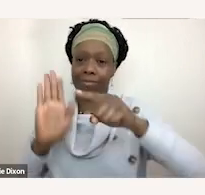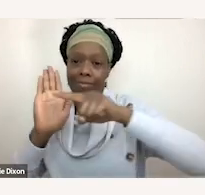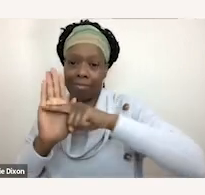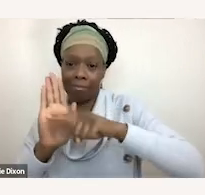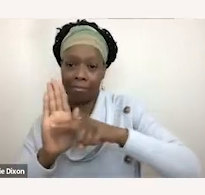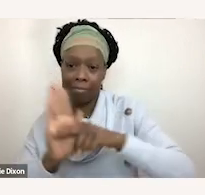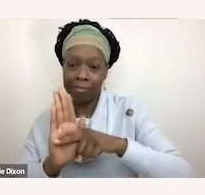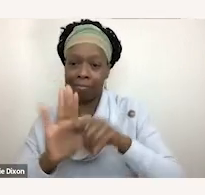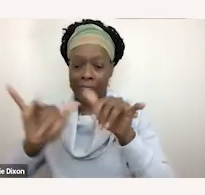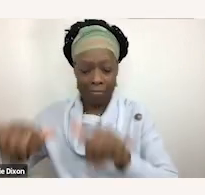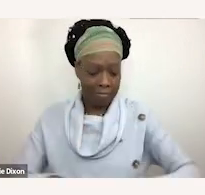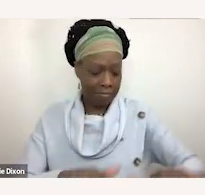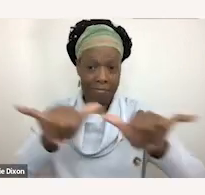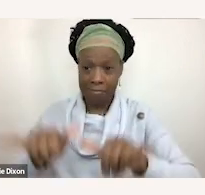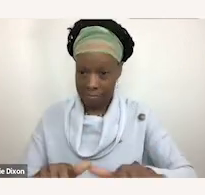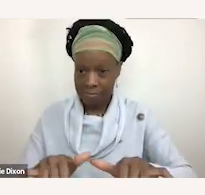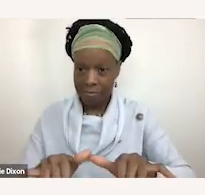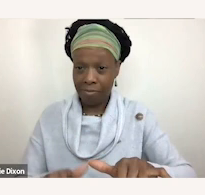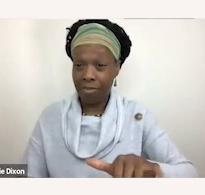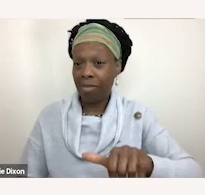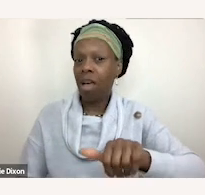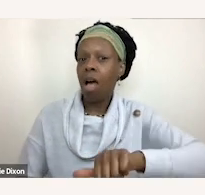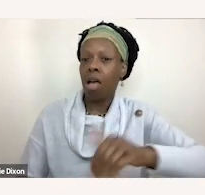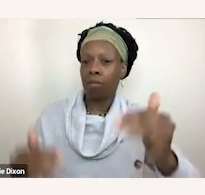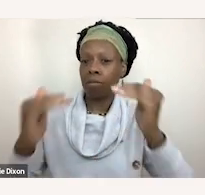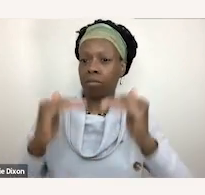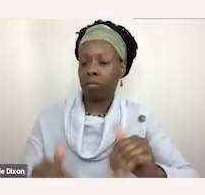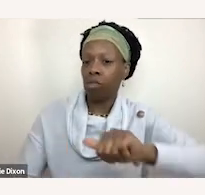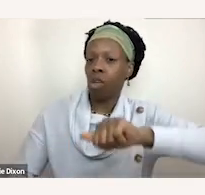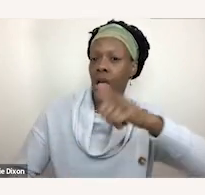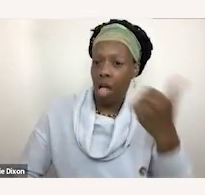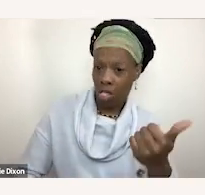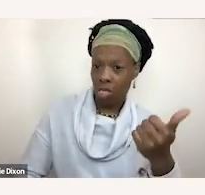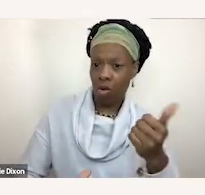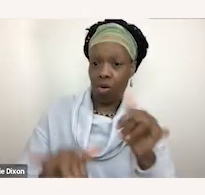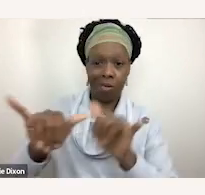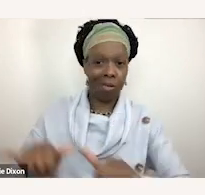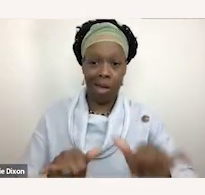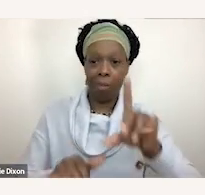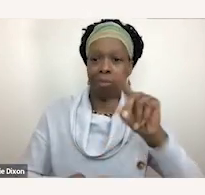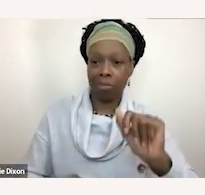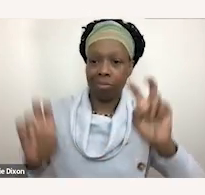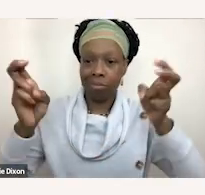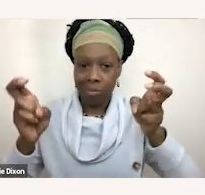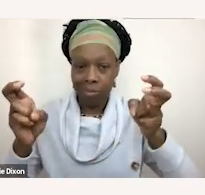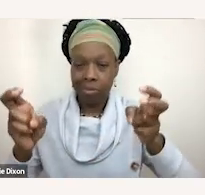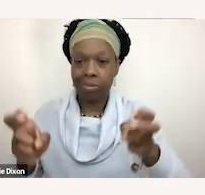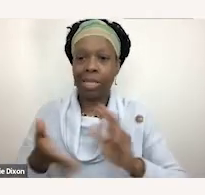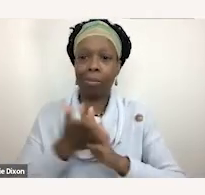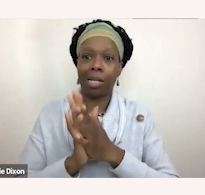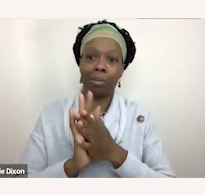few other pretty common disability tropes are disability as a tragedy,